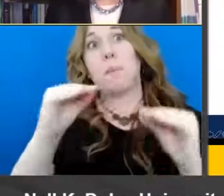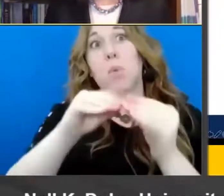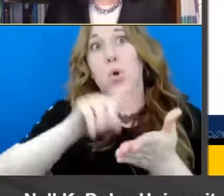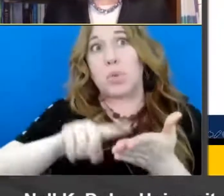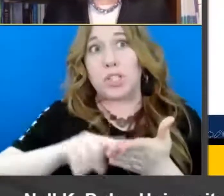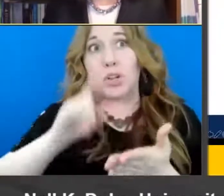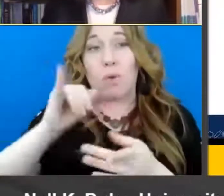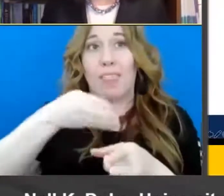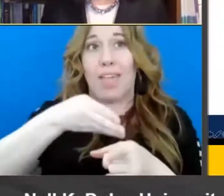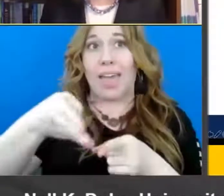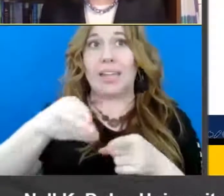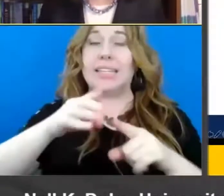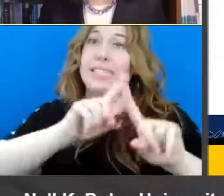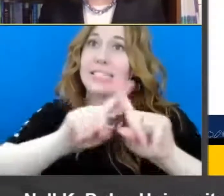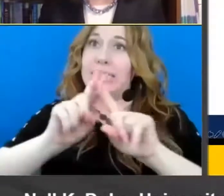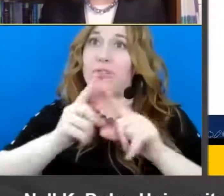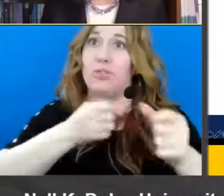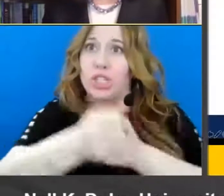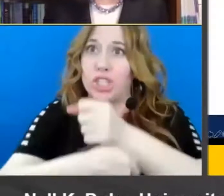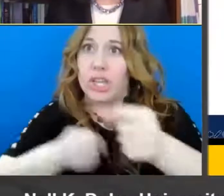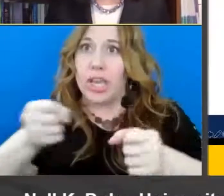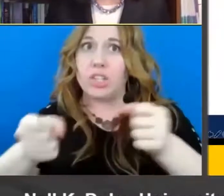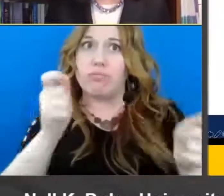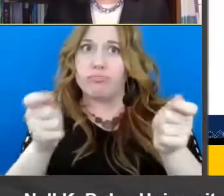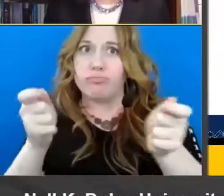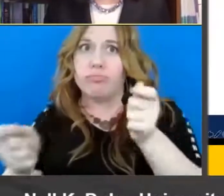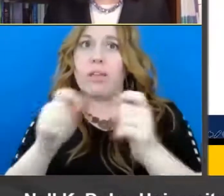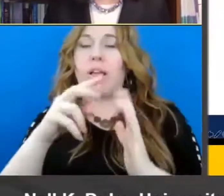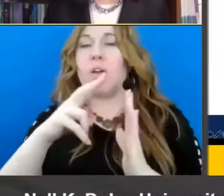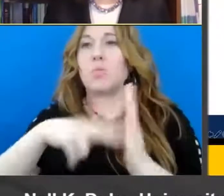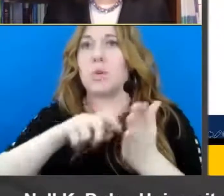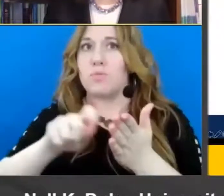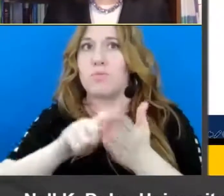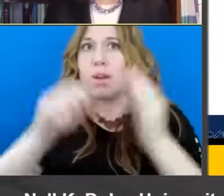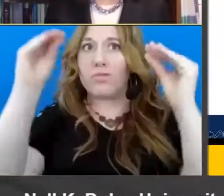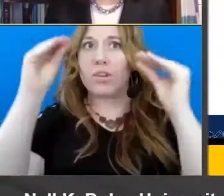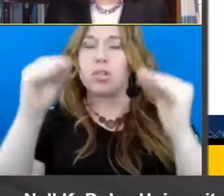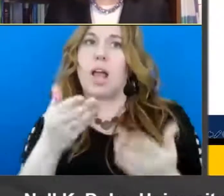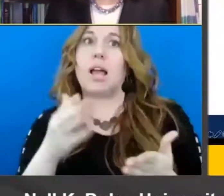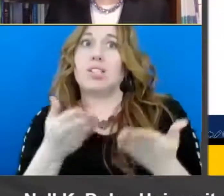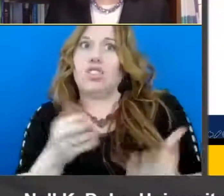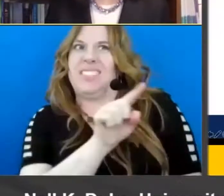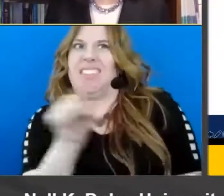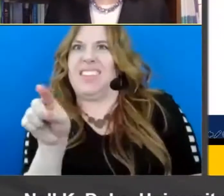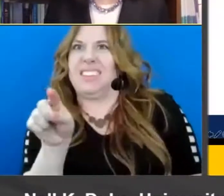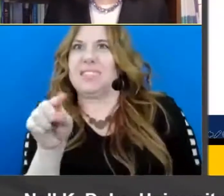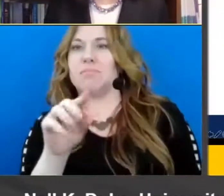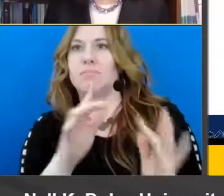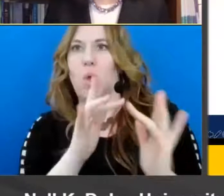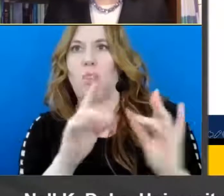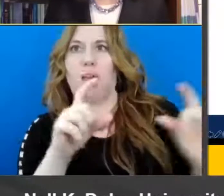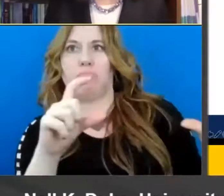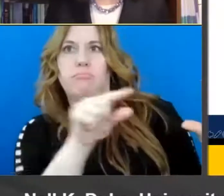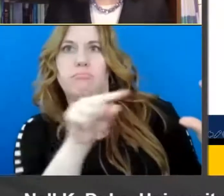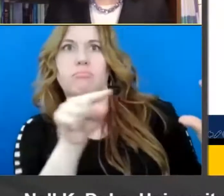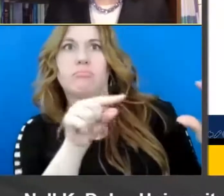literacy instruction i highly recommend a review that came out in 2020 um it's referenced on your screen and um it'll be a really good source